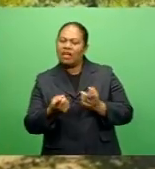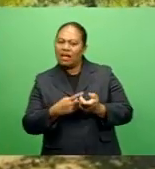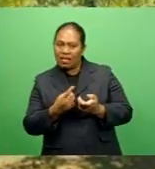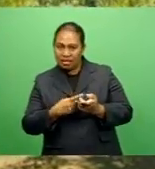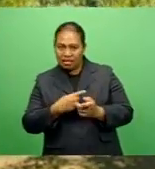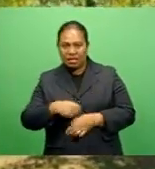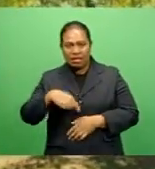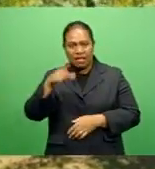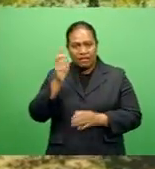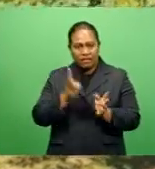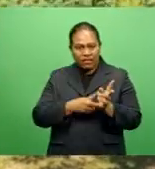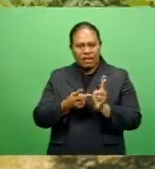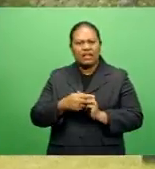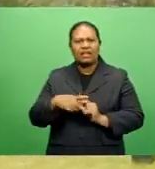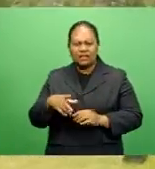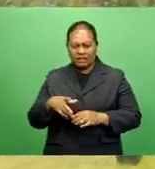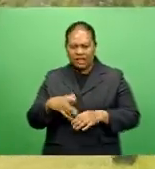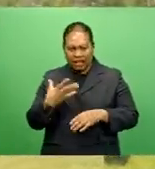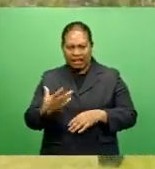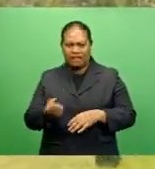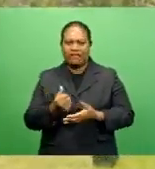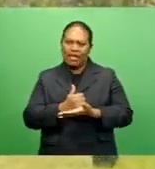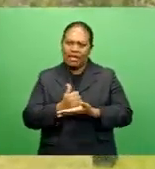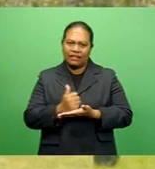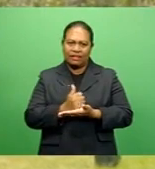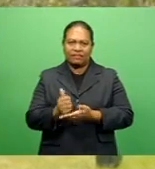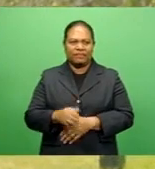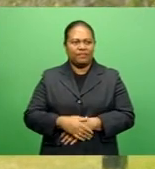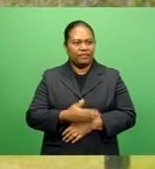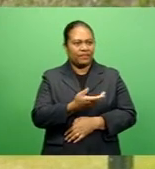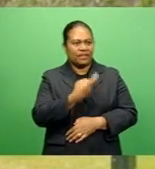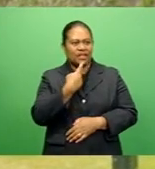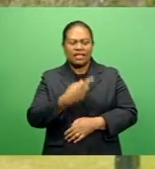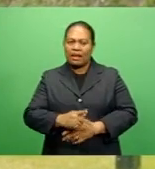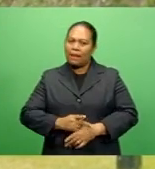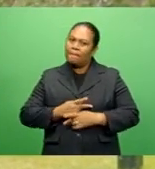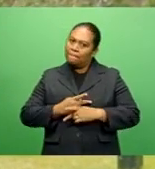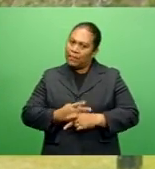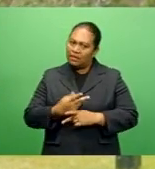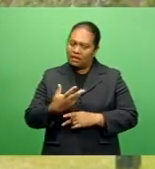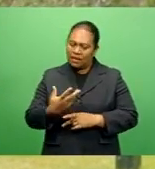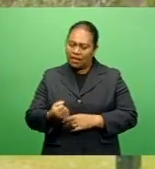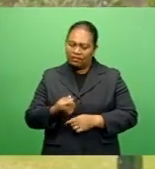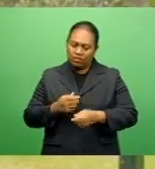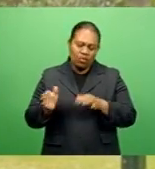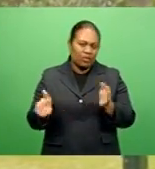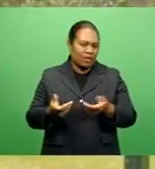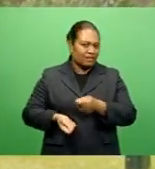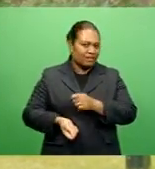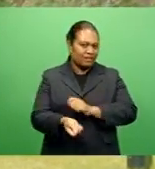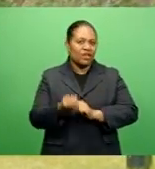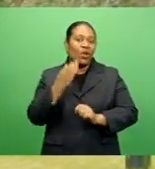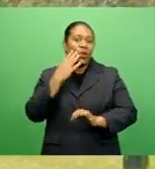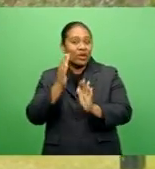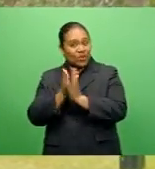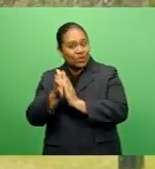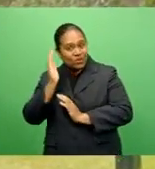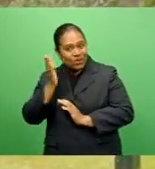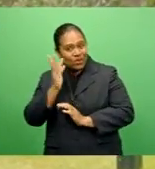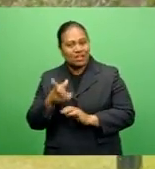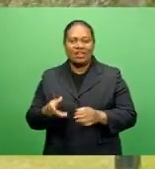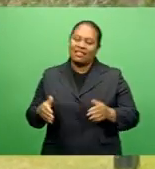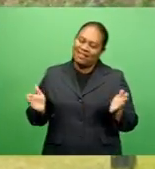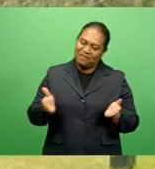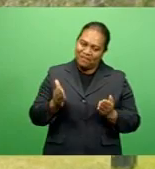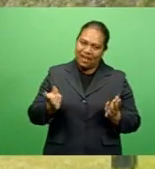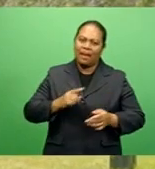very active in cricket. We have the passion to play cricket. Sometimes we go and play at the school for fun, but we have